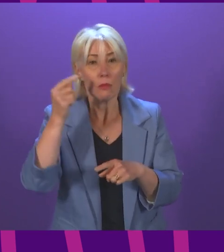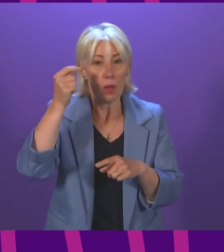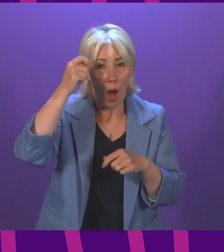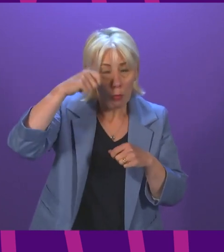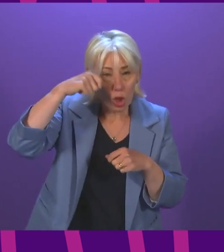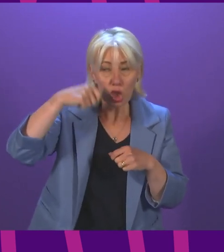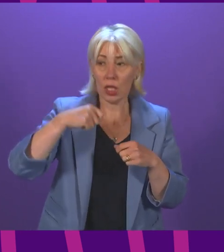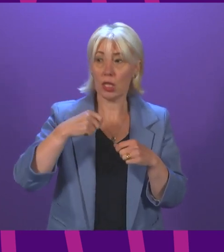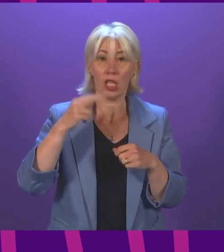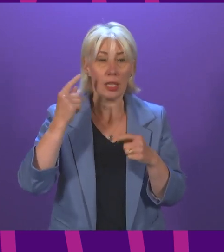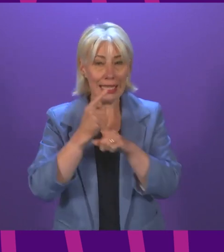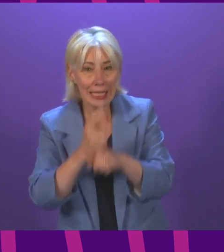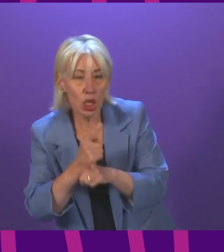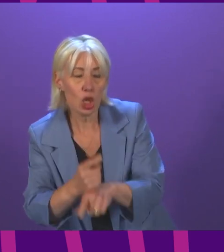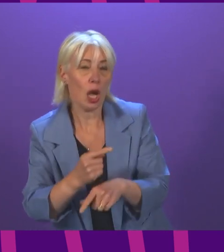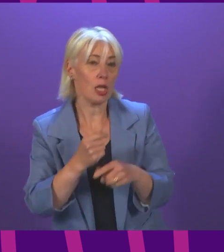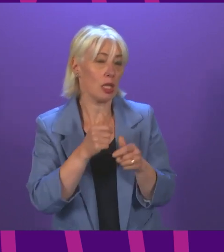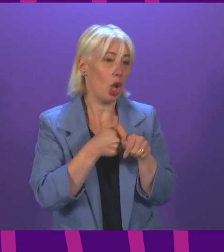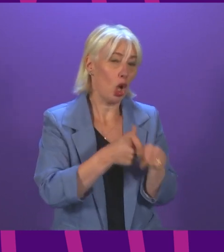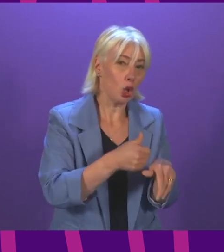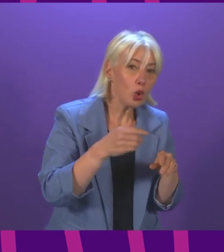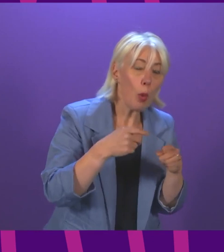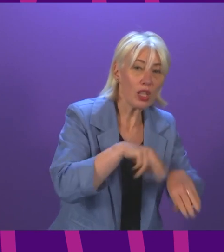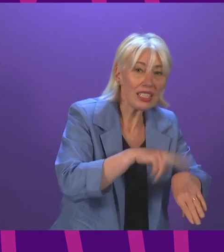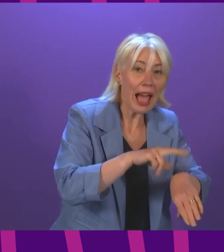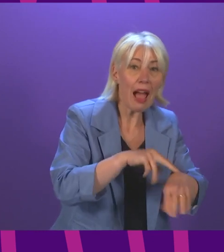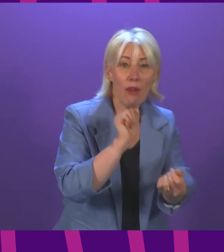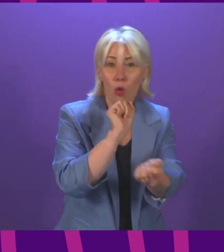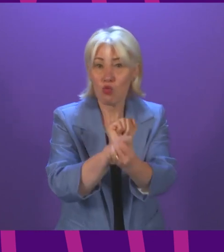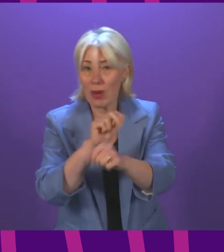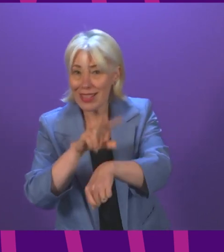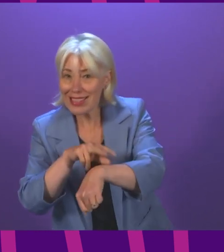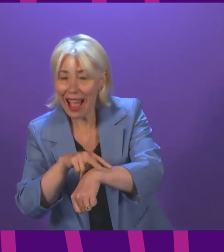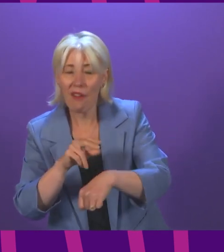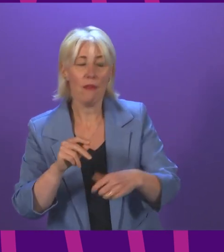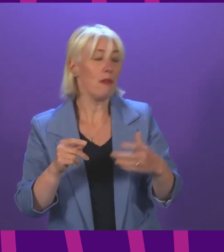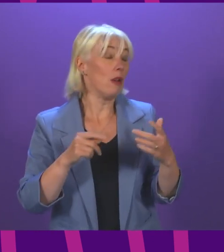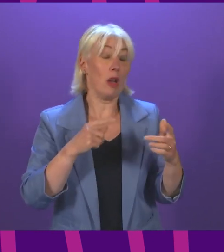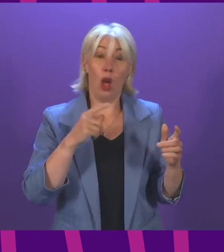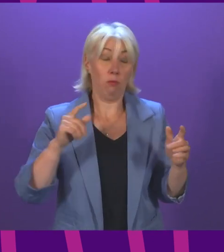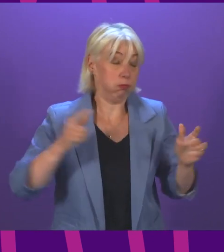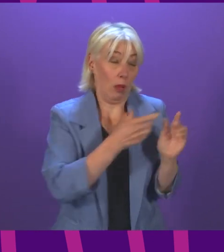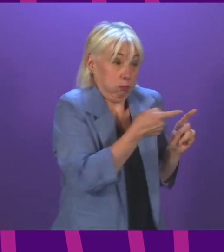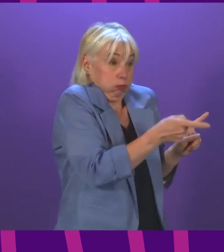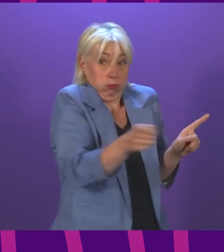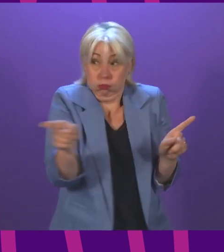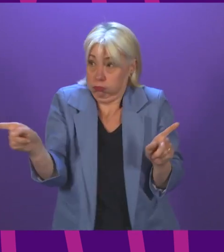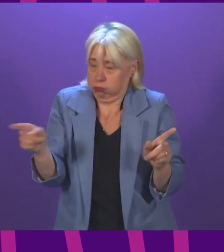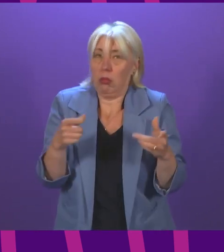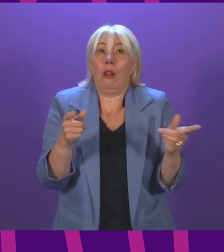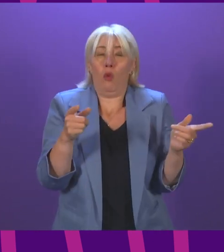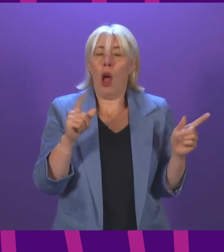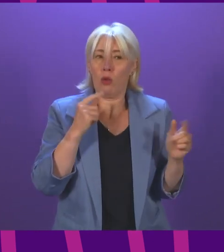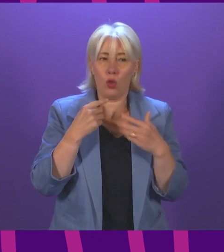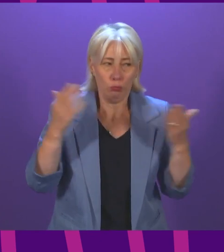teachers, nursery teachers and support staff, prison staff and prison population. I would urge us all to come together to thank